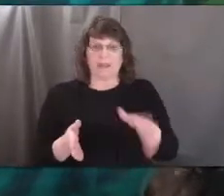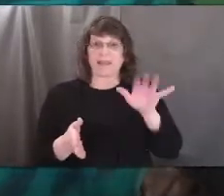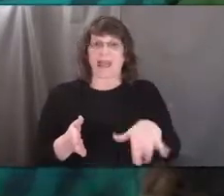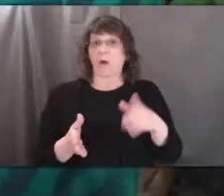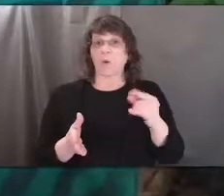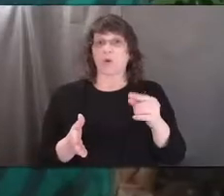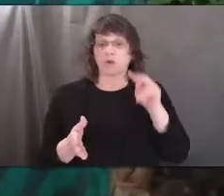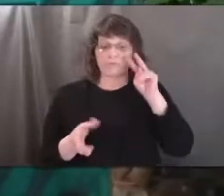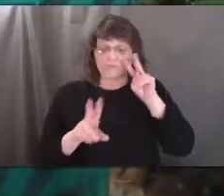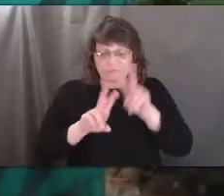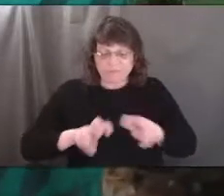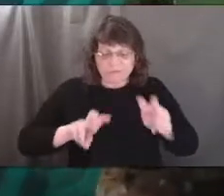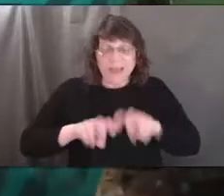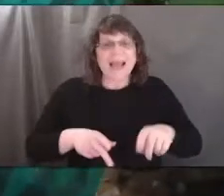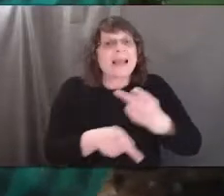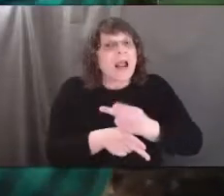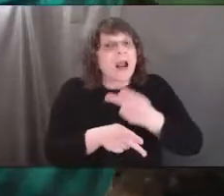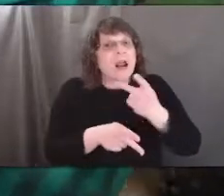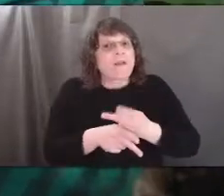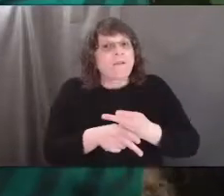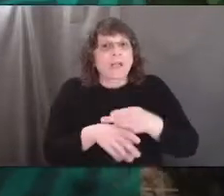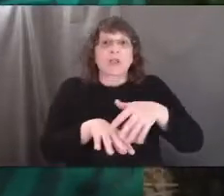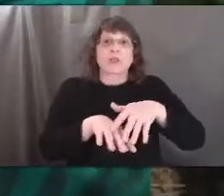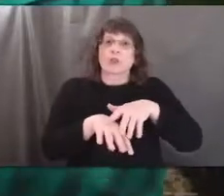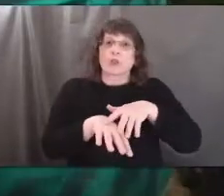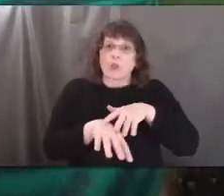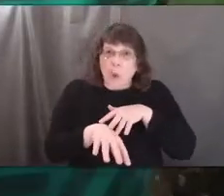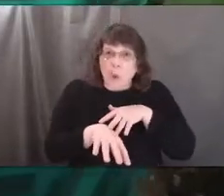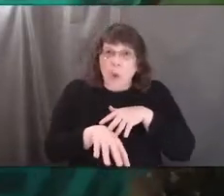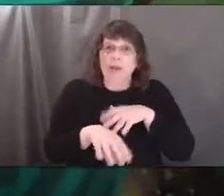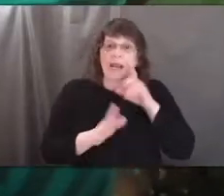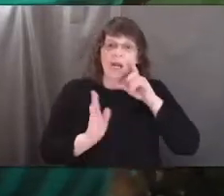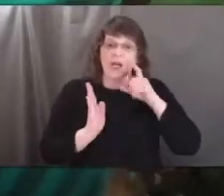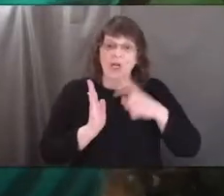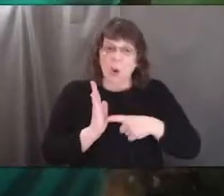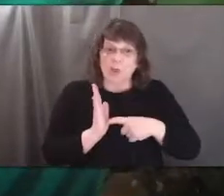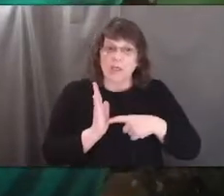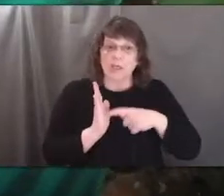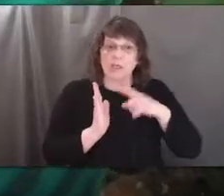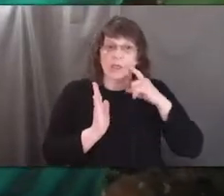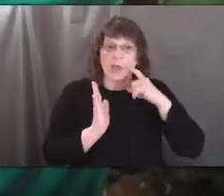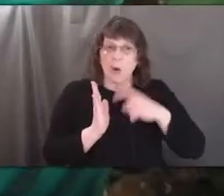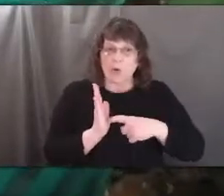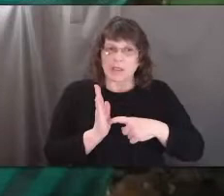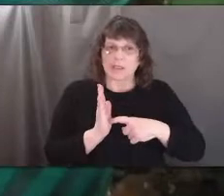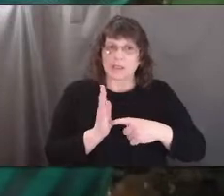to be doing is carefully, slowly, and notice-ally.